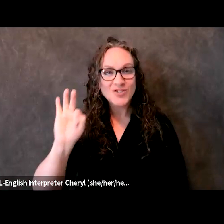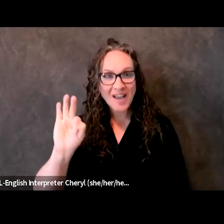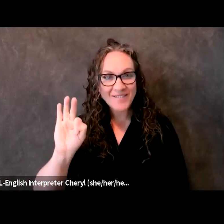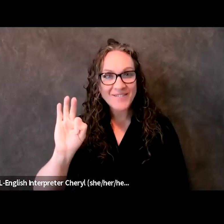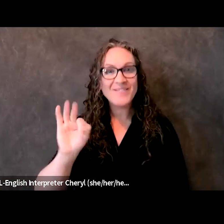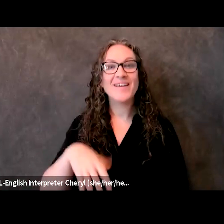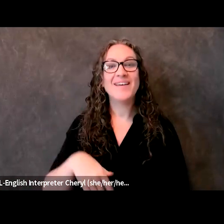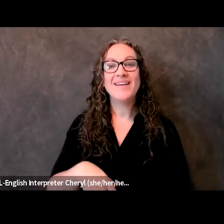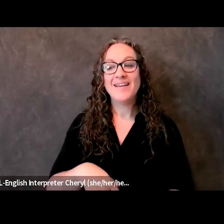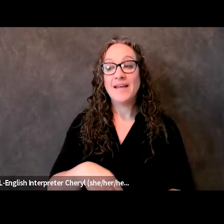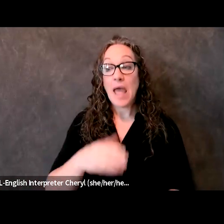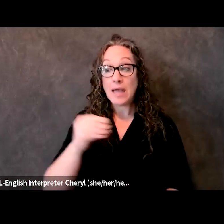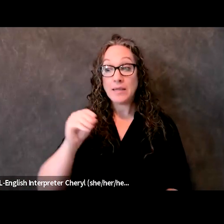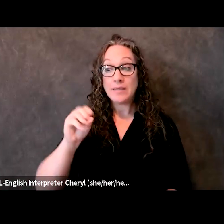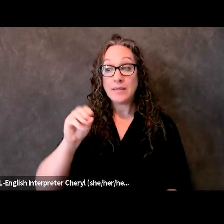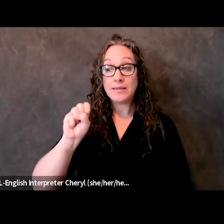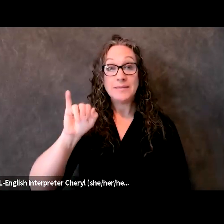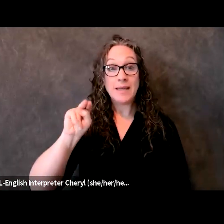too.